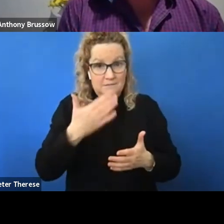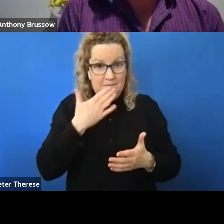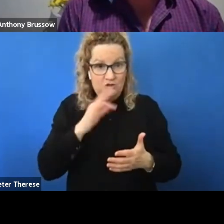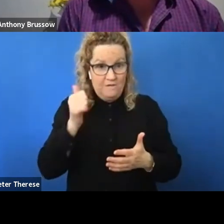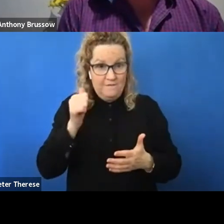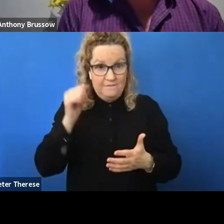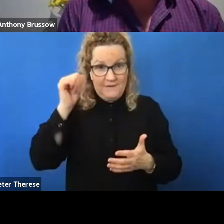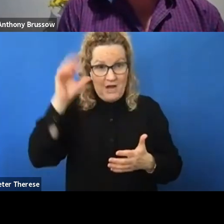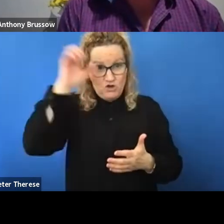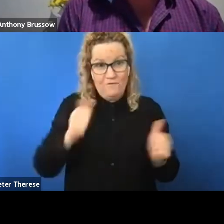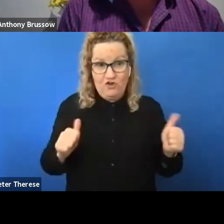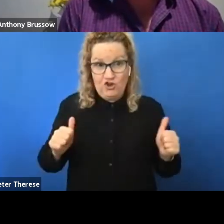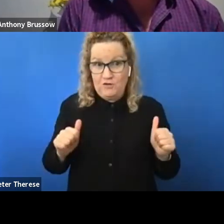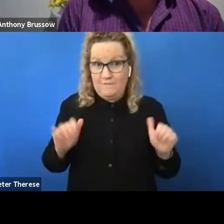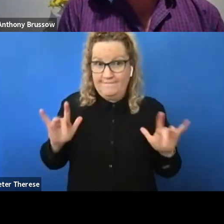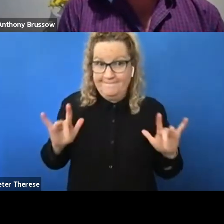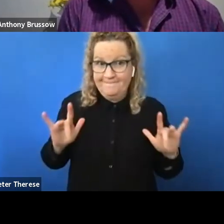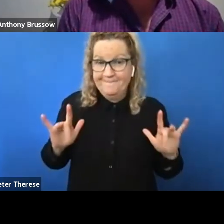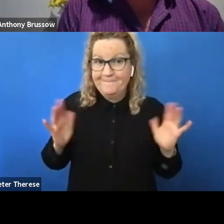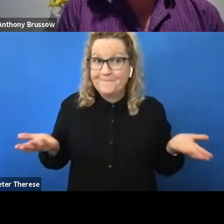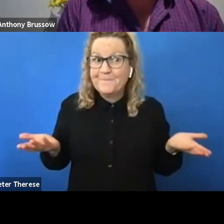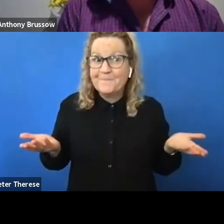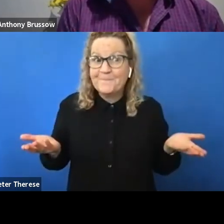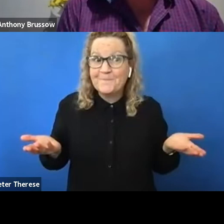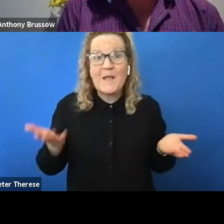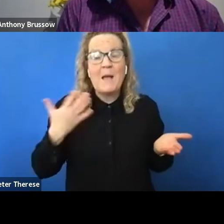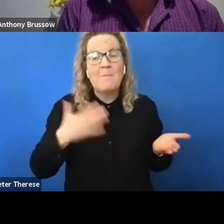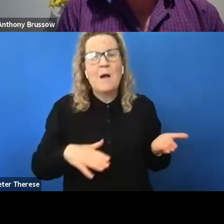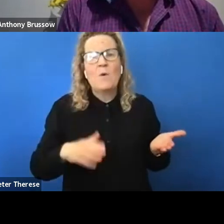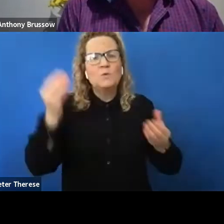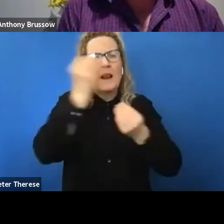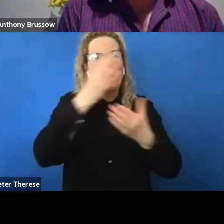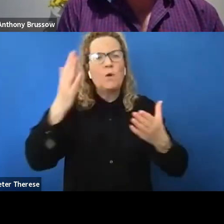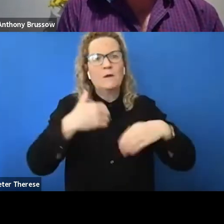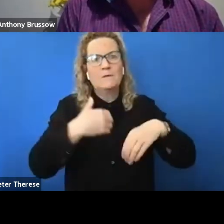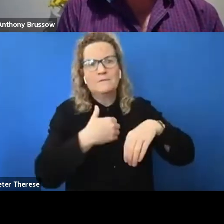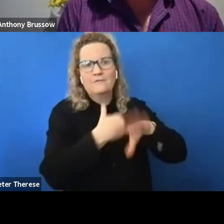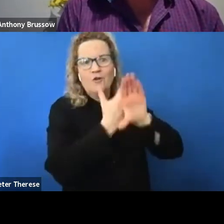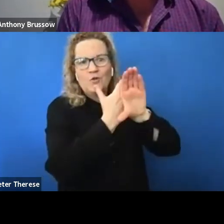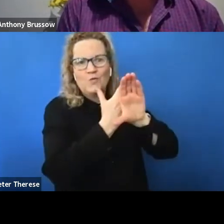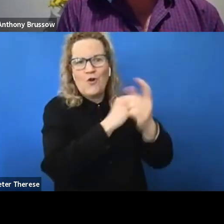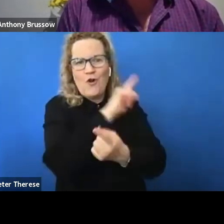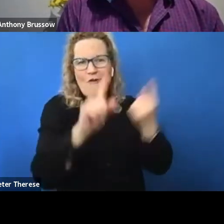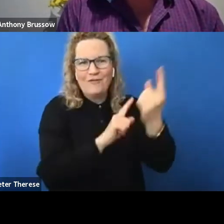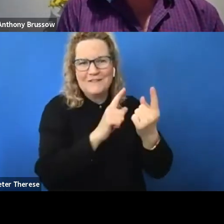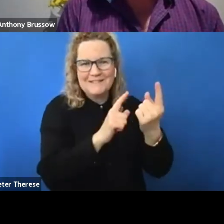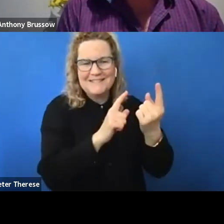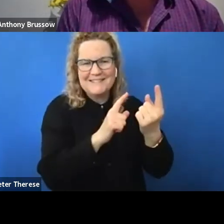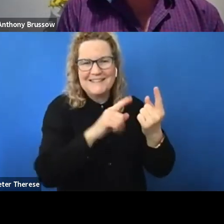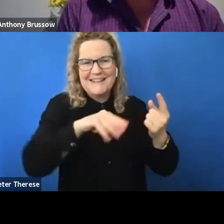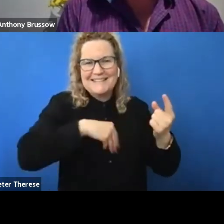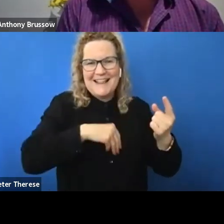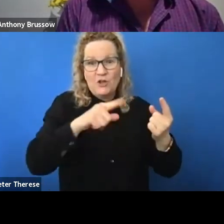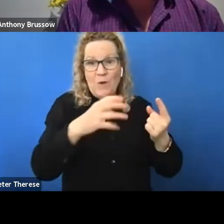not but I do want to mention that for all of you uh out there uh virtually at the conference there's an opportunity for you to ask